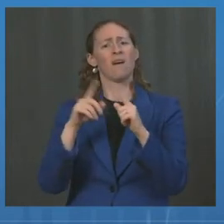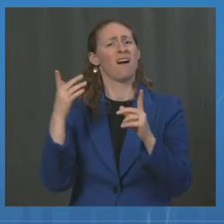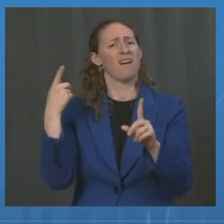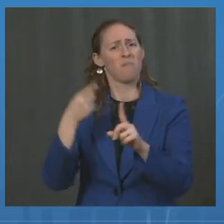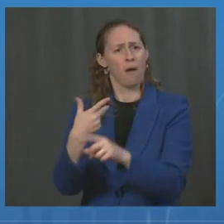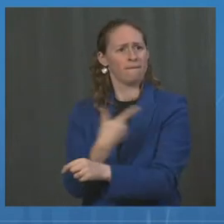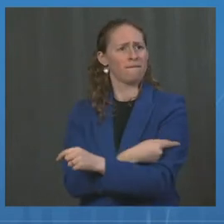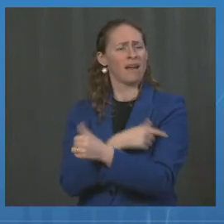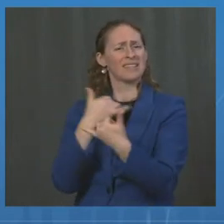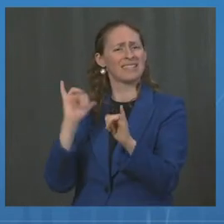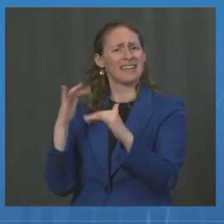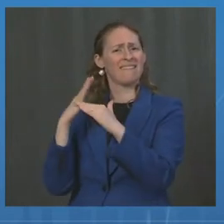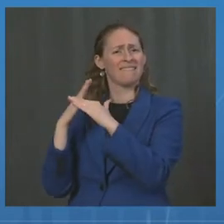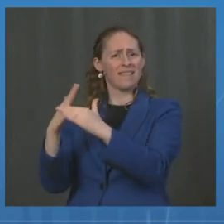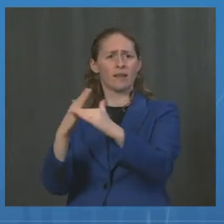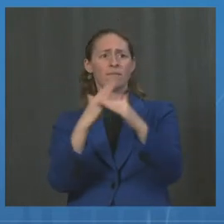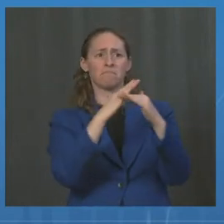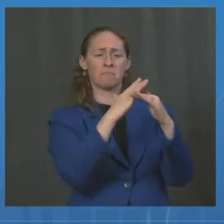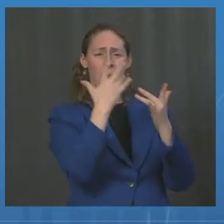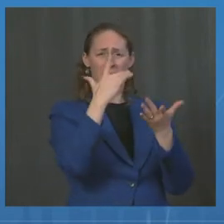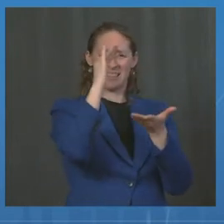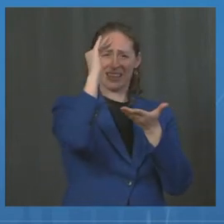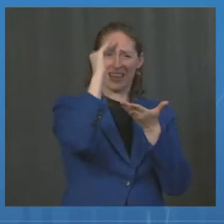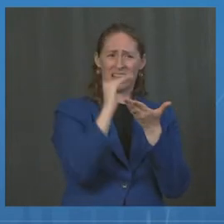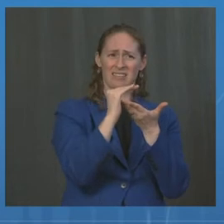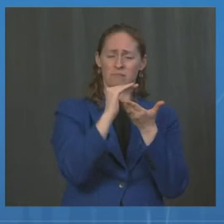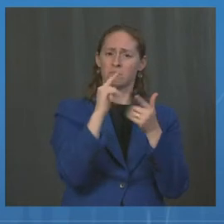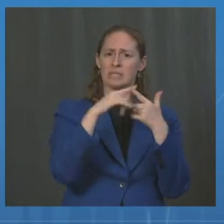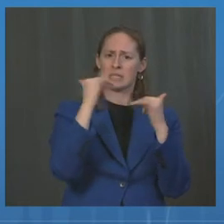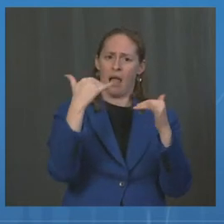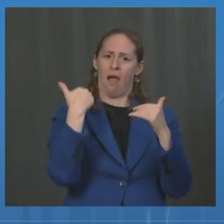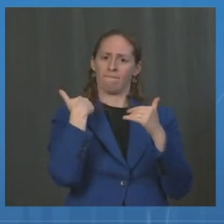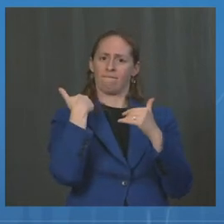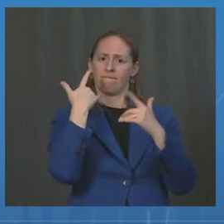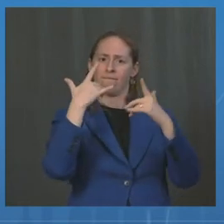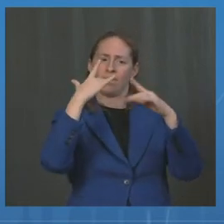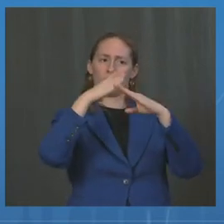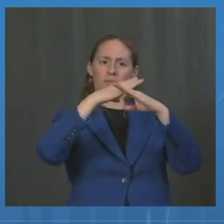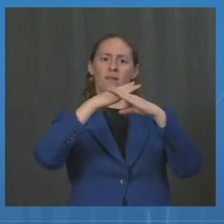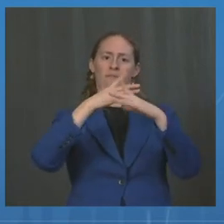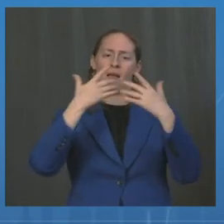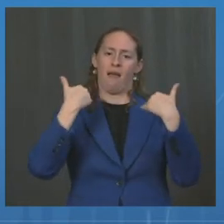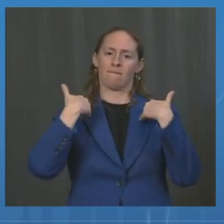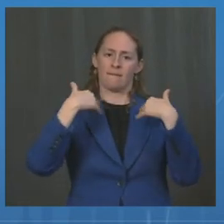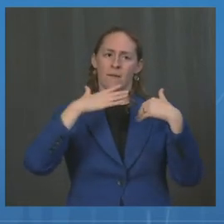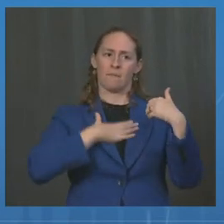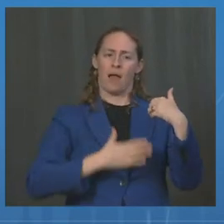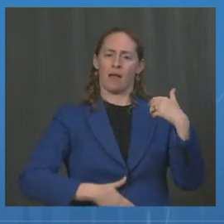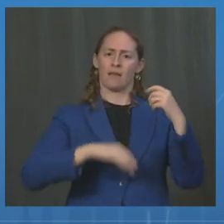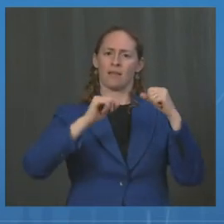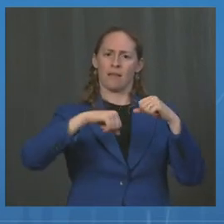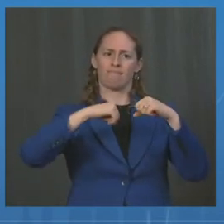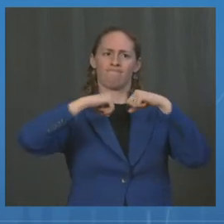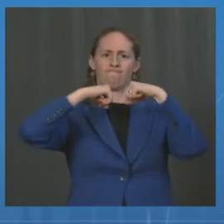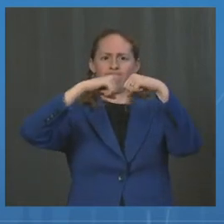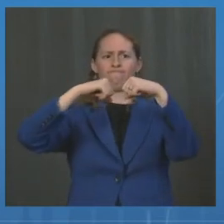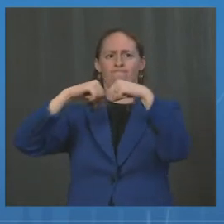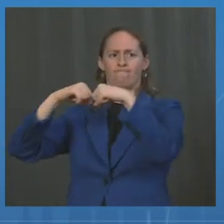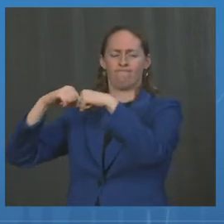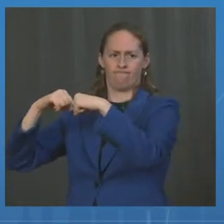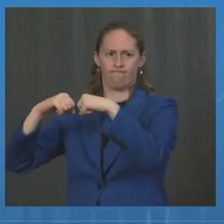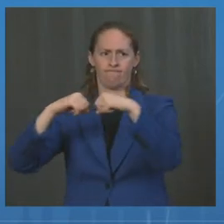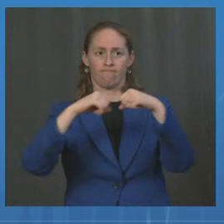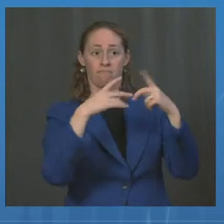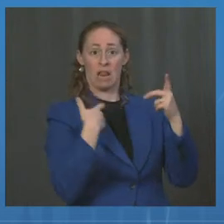type. Bottom line, we're paying attention to it. We take everything like that seriously, but we don't consider it an immediate threat right